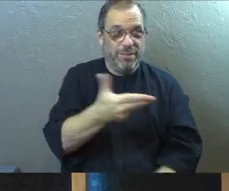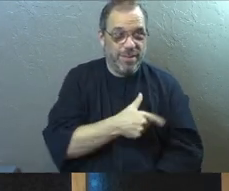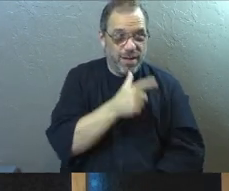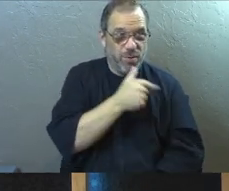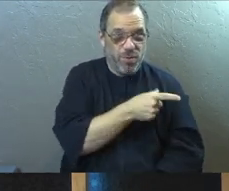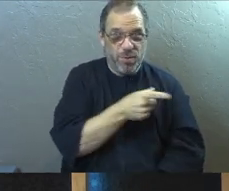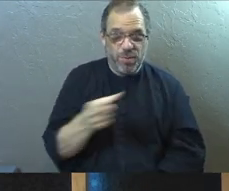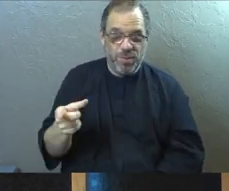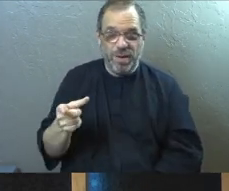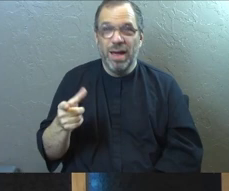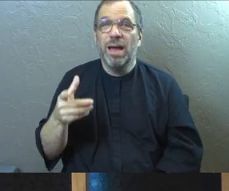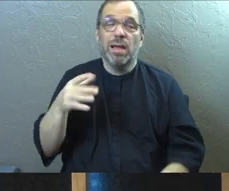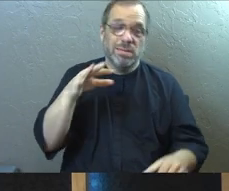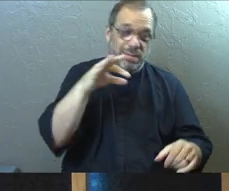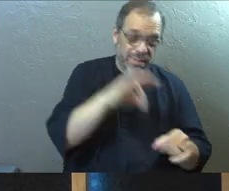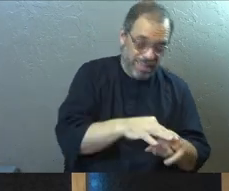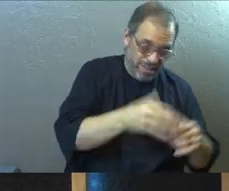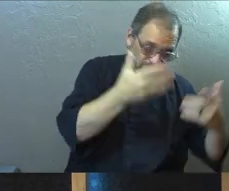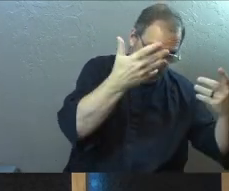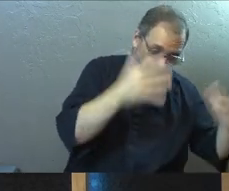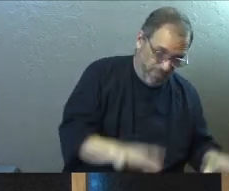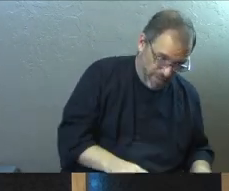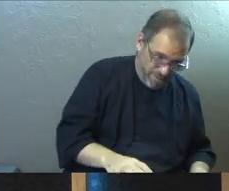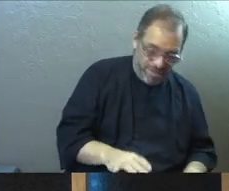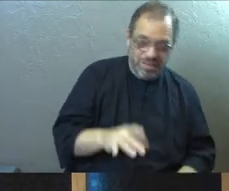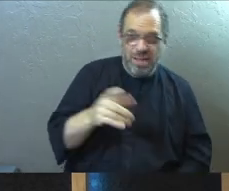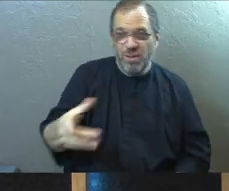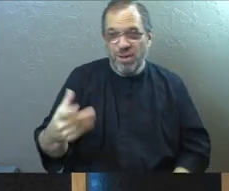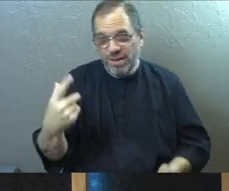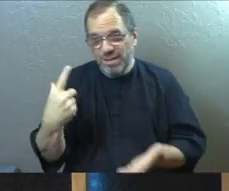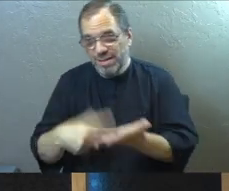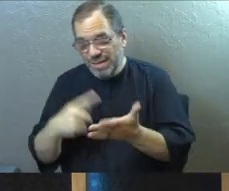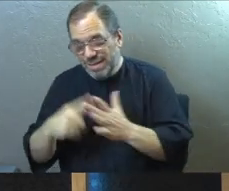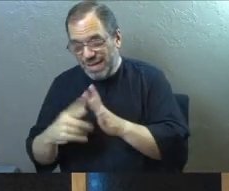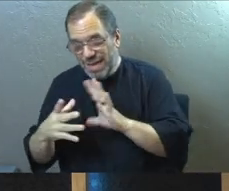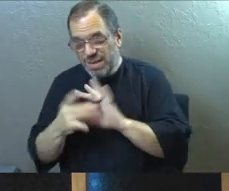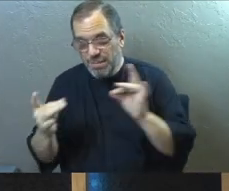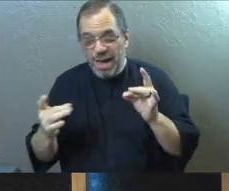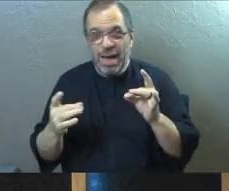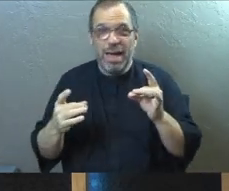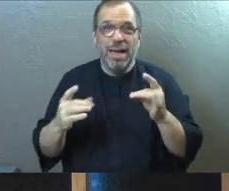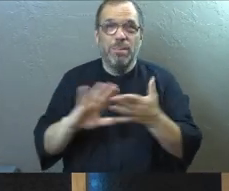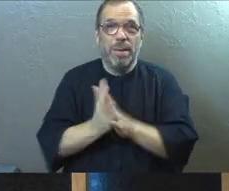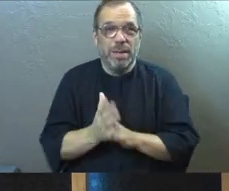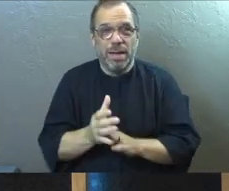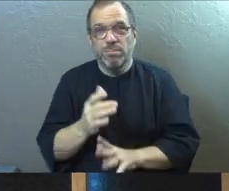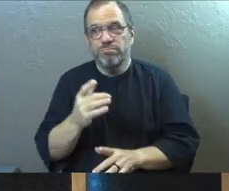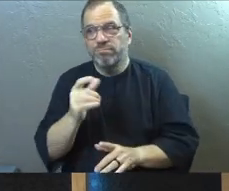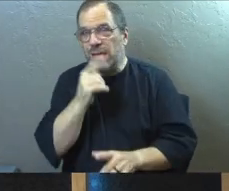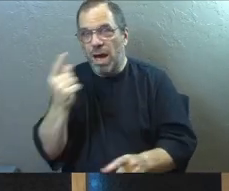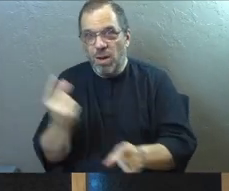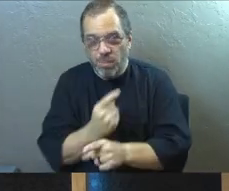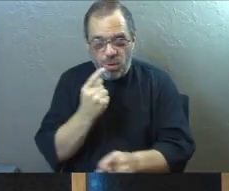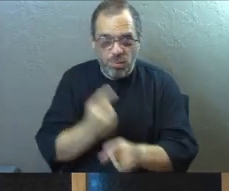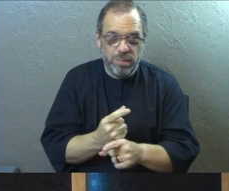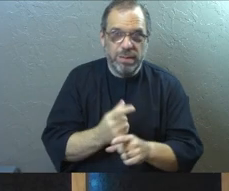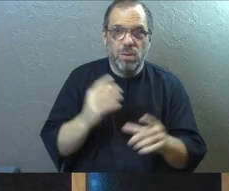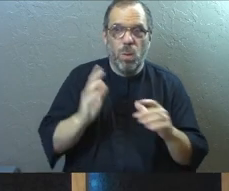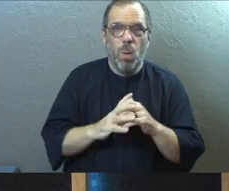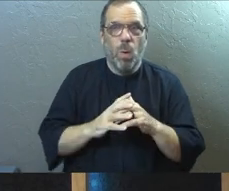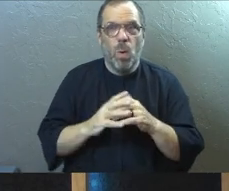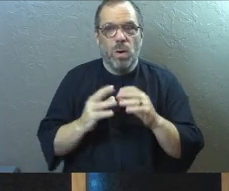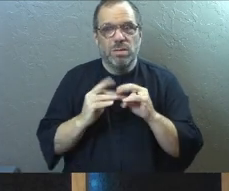Because it's going to be after the election and they're going to say a thing and it might get inappropriate and it might get tense